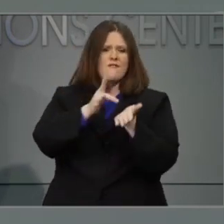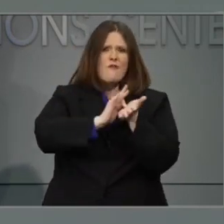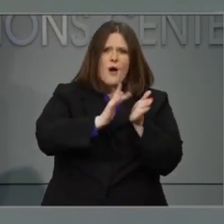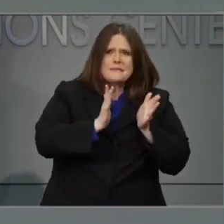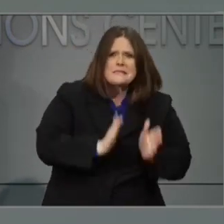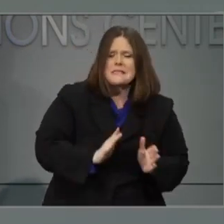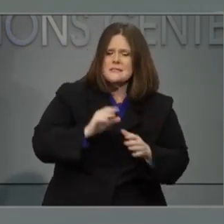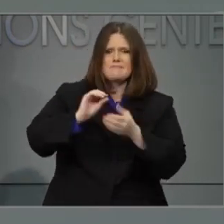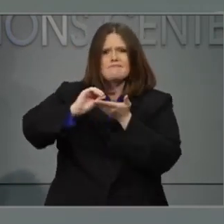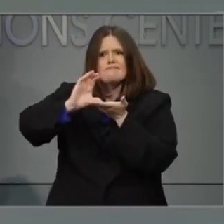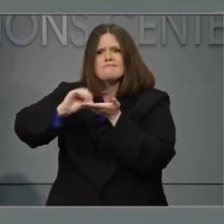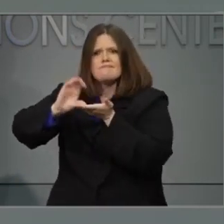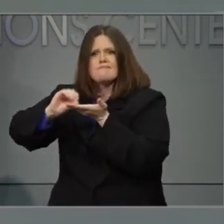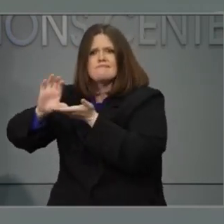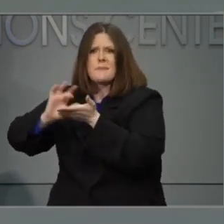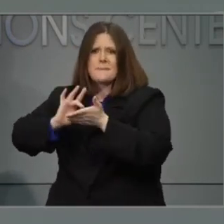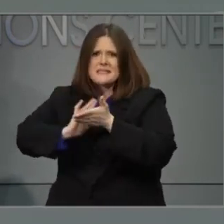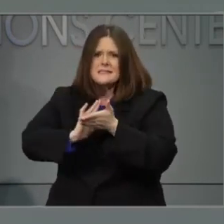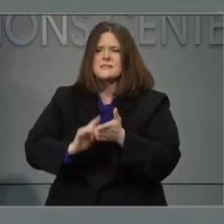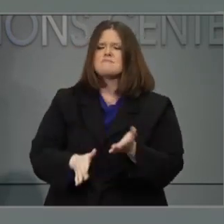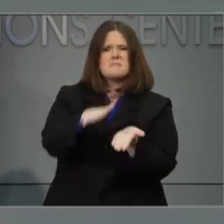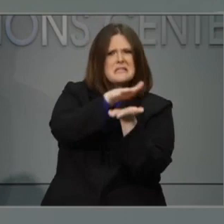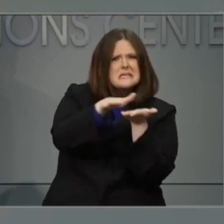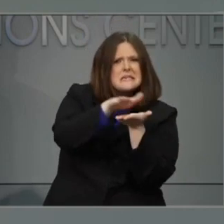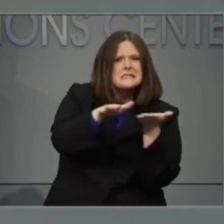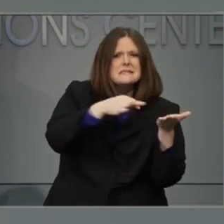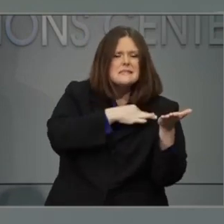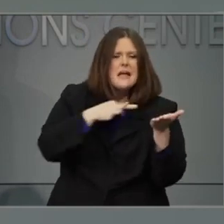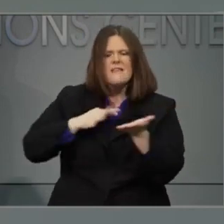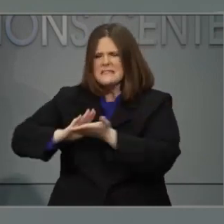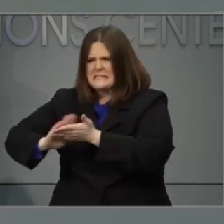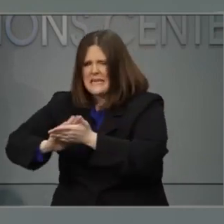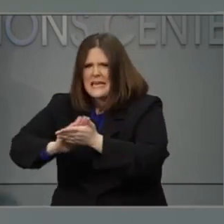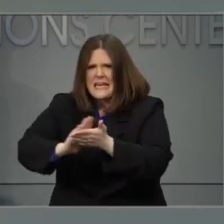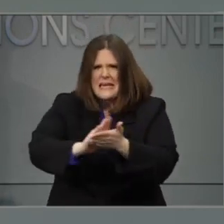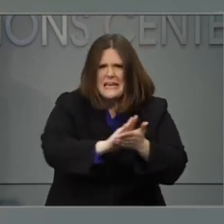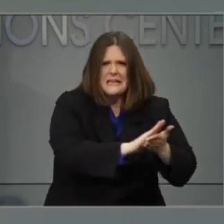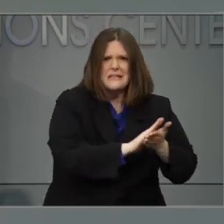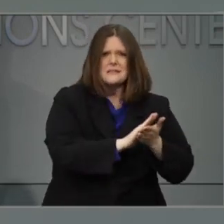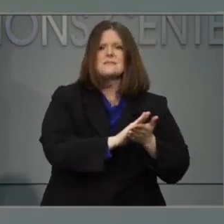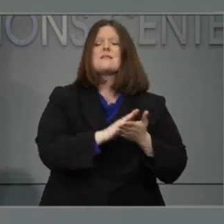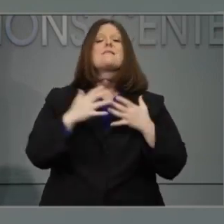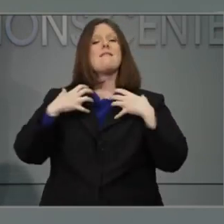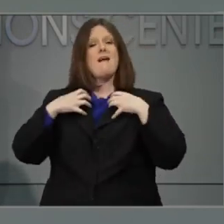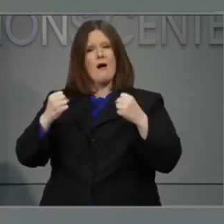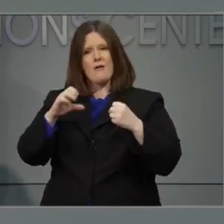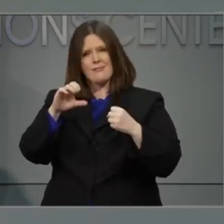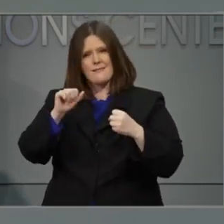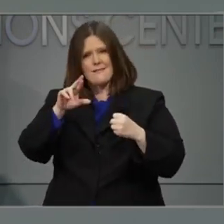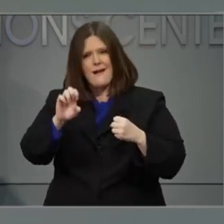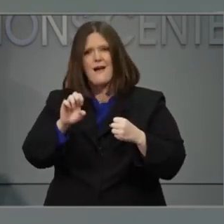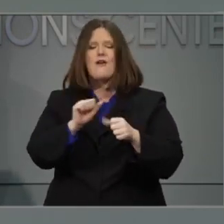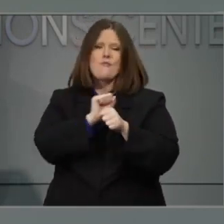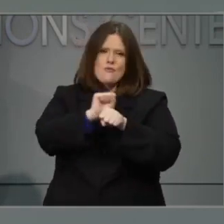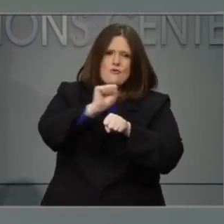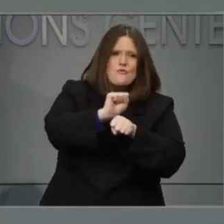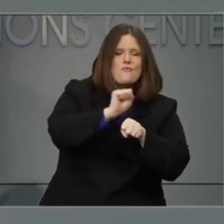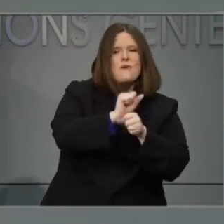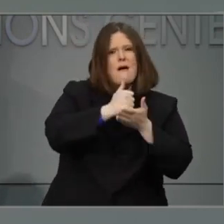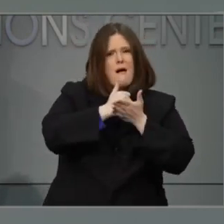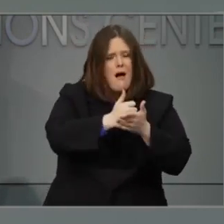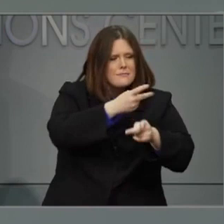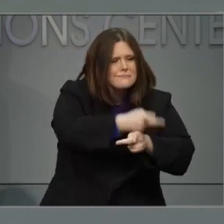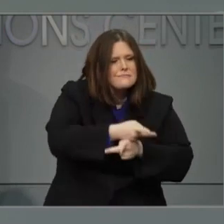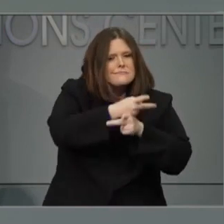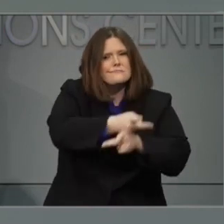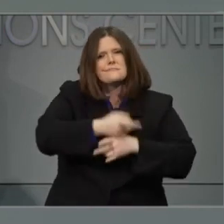janitorial workers are sanitizing essential workspaces. And of course, our healthcare workers are on the front lines taking care